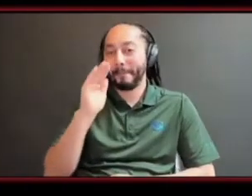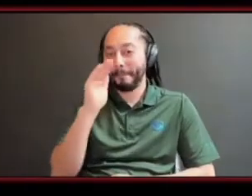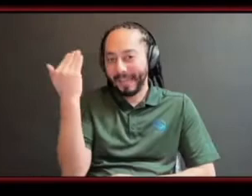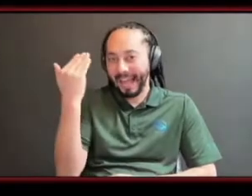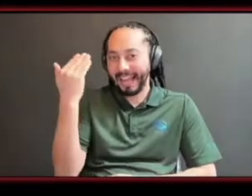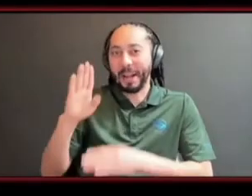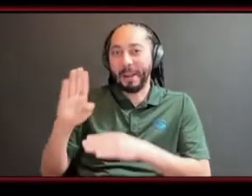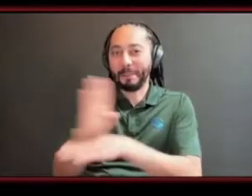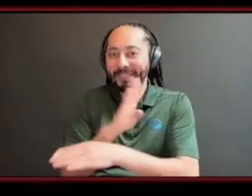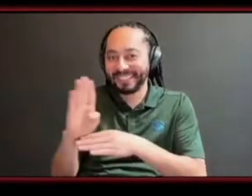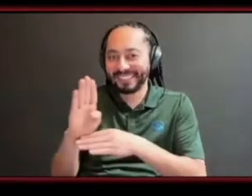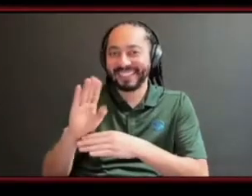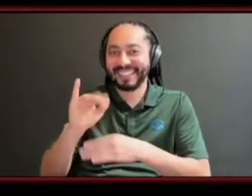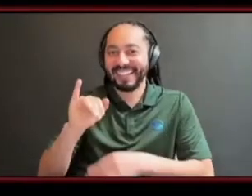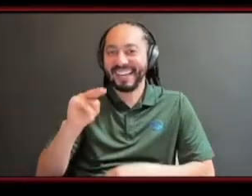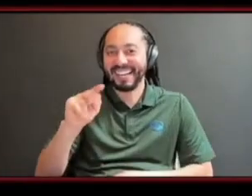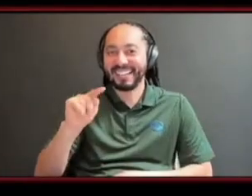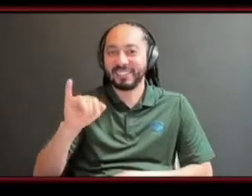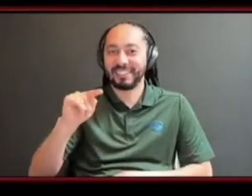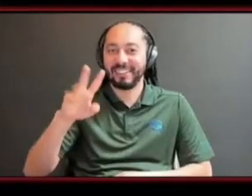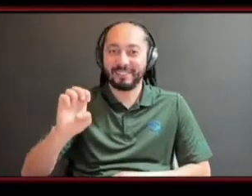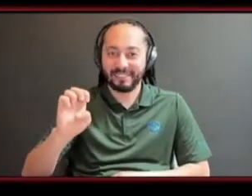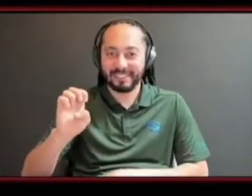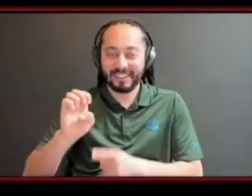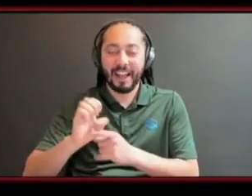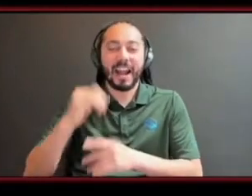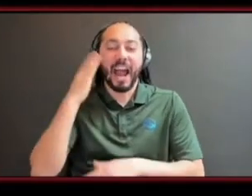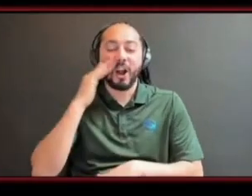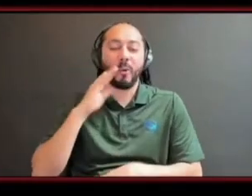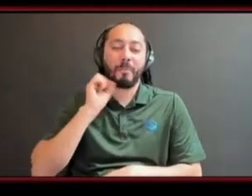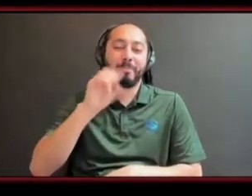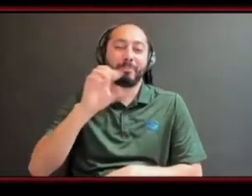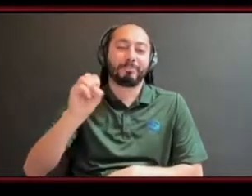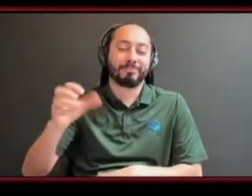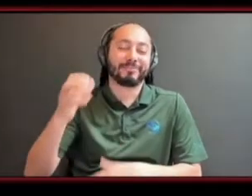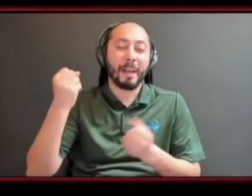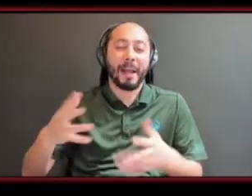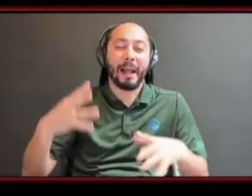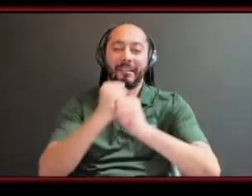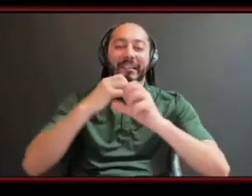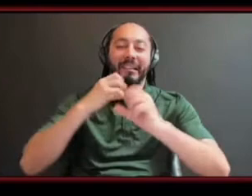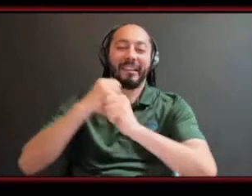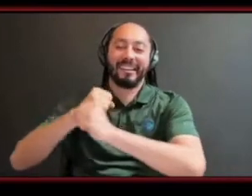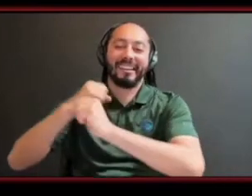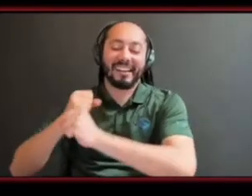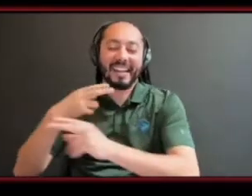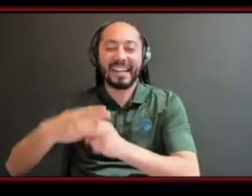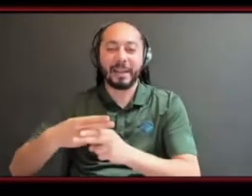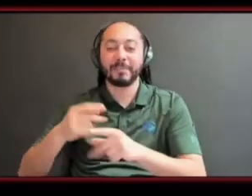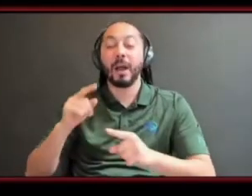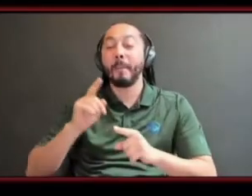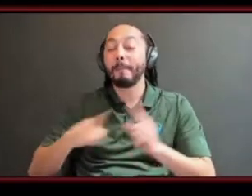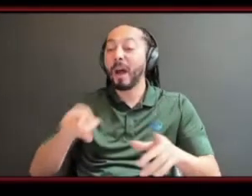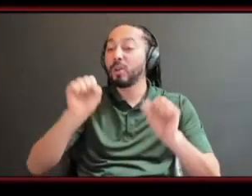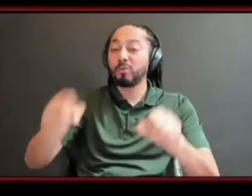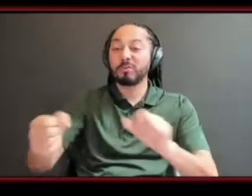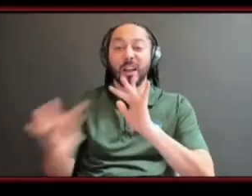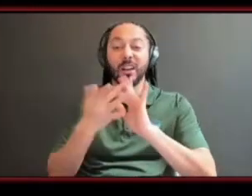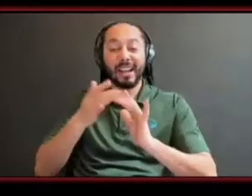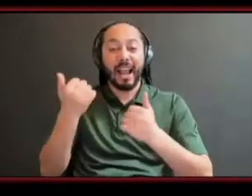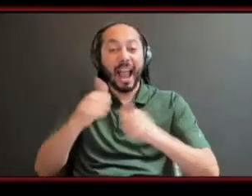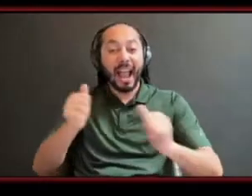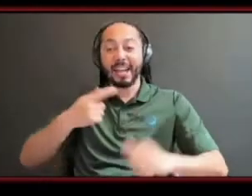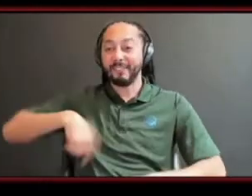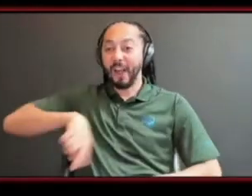thing that i realized that we're spouting off a lot so know that you can always reach out to any of us your advisor or